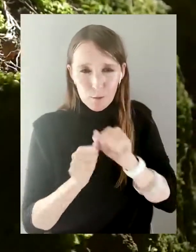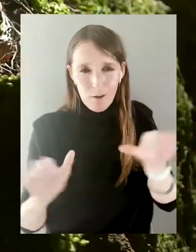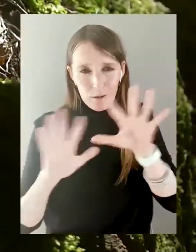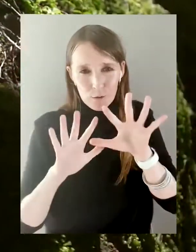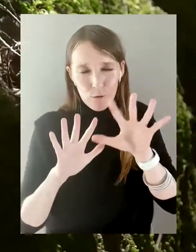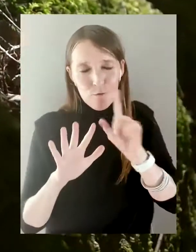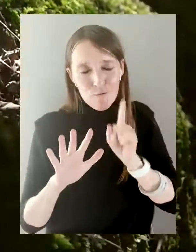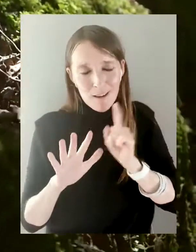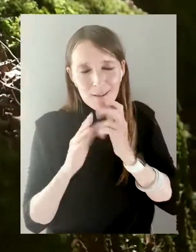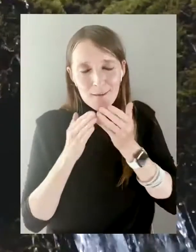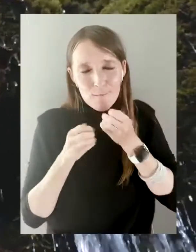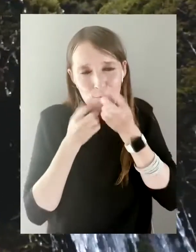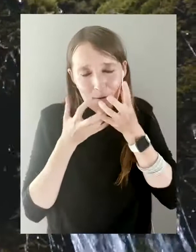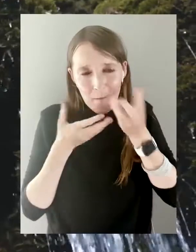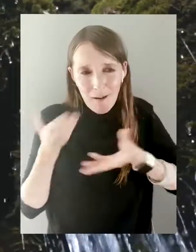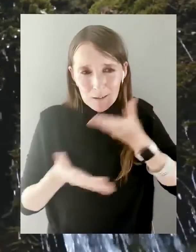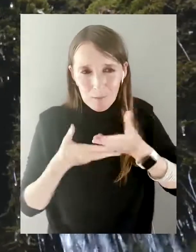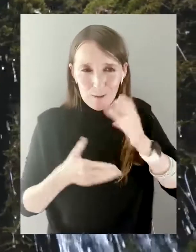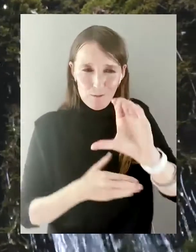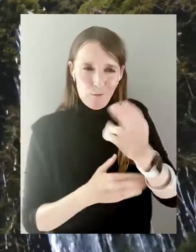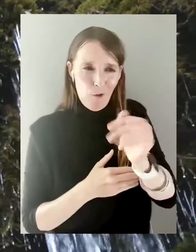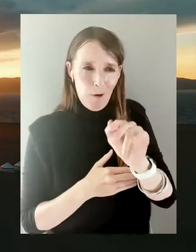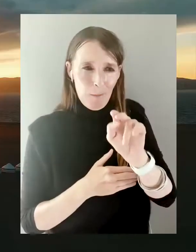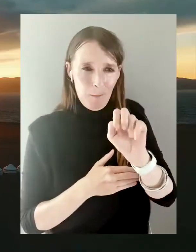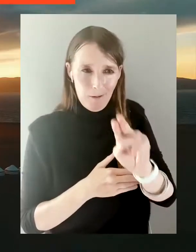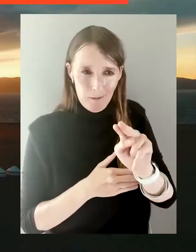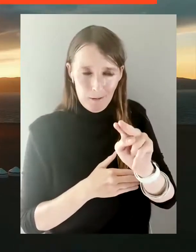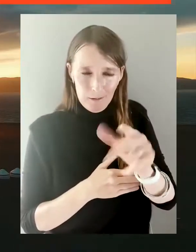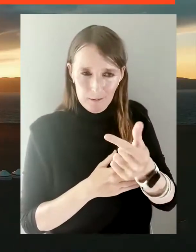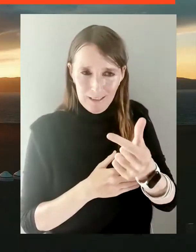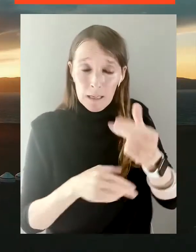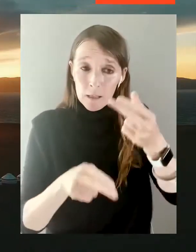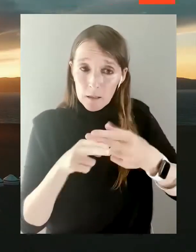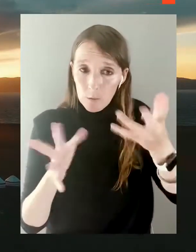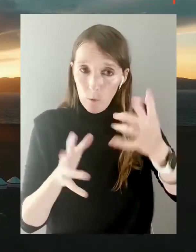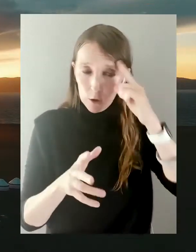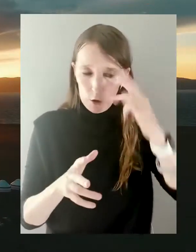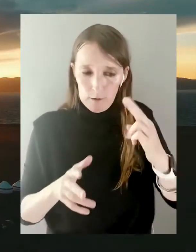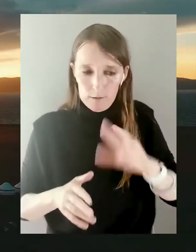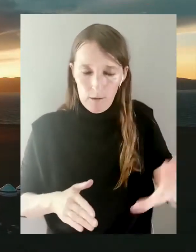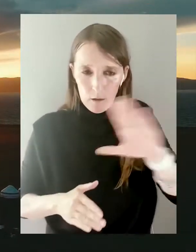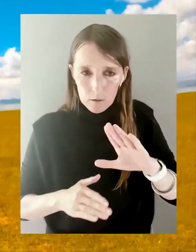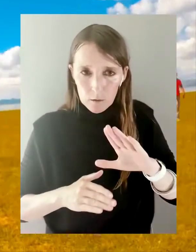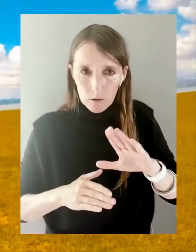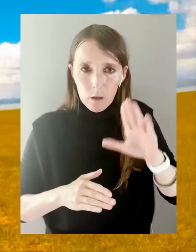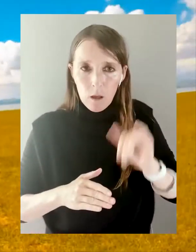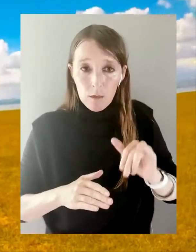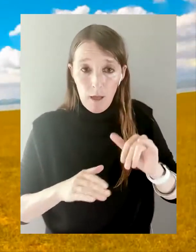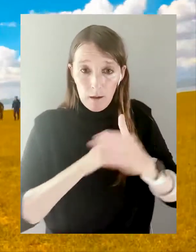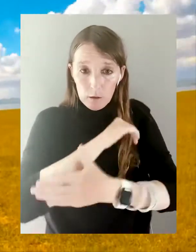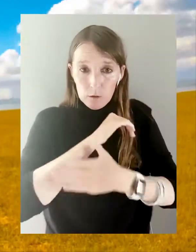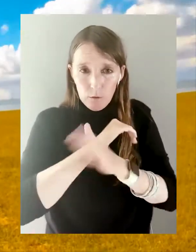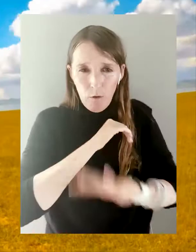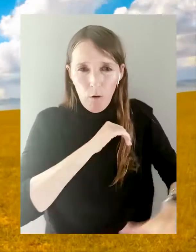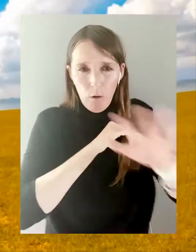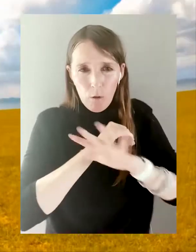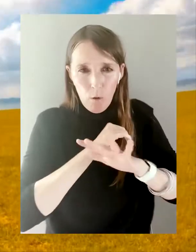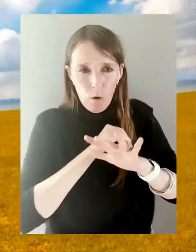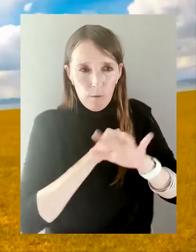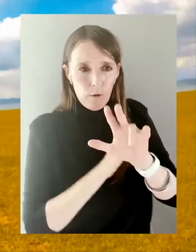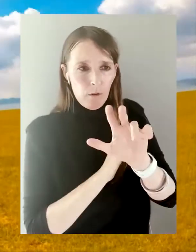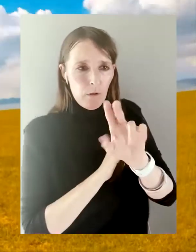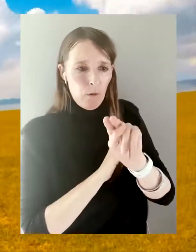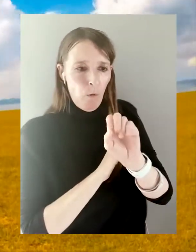Central Asia, charming and hospitable. The name of it is Kyrgyzstan. Kyrgyzstan is a country of